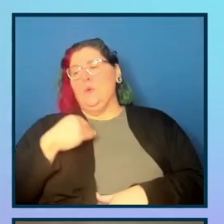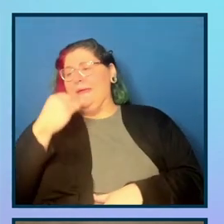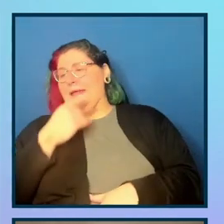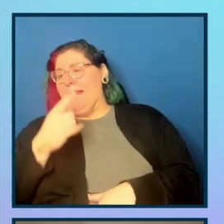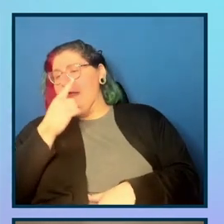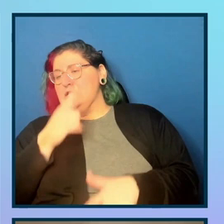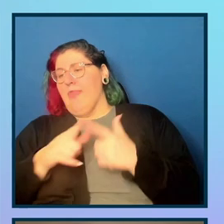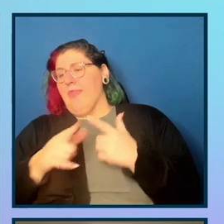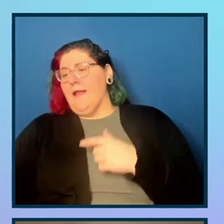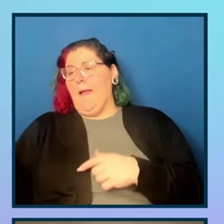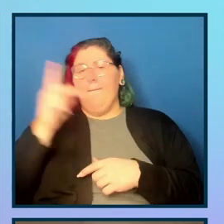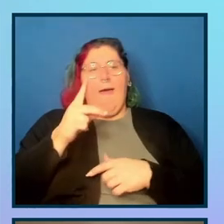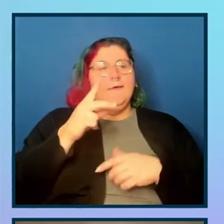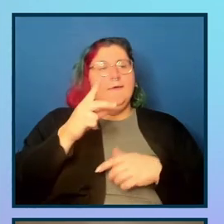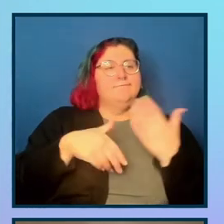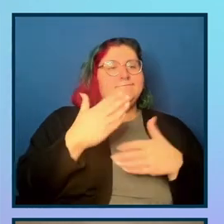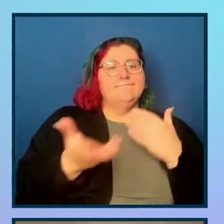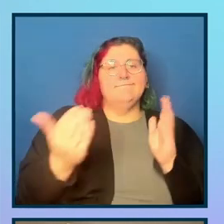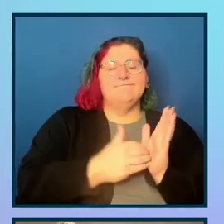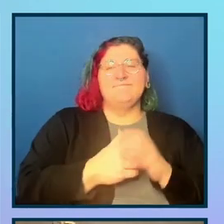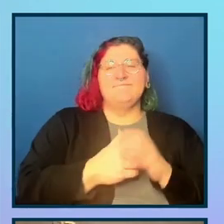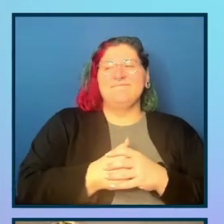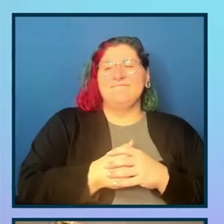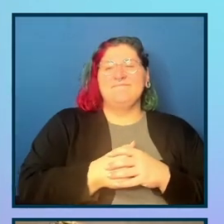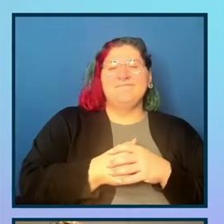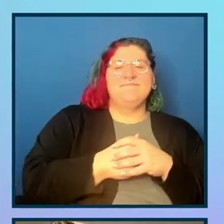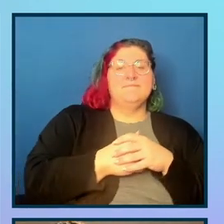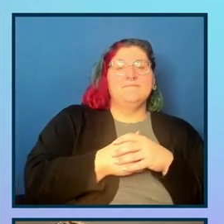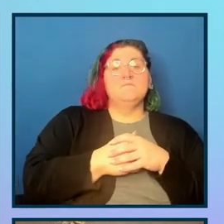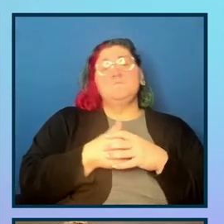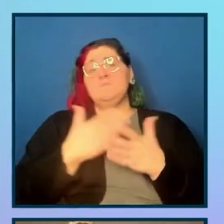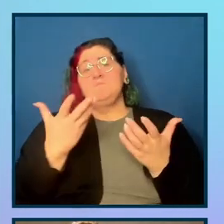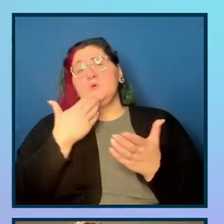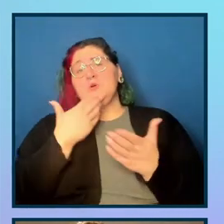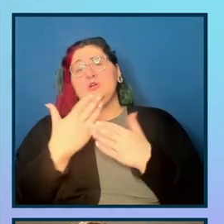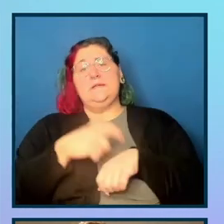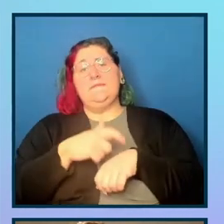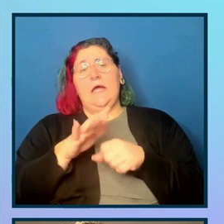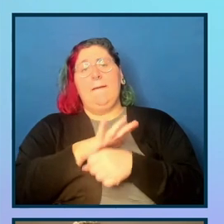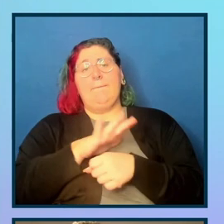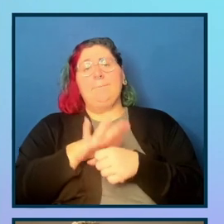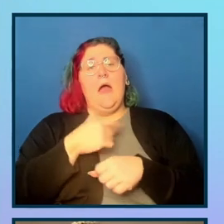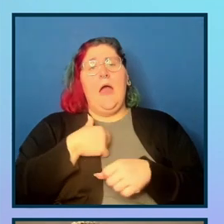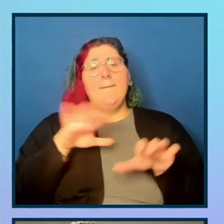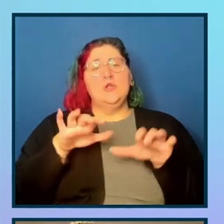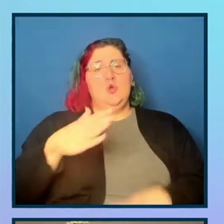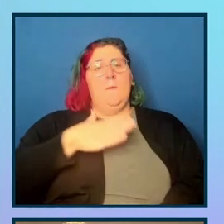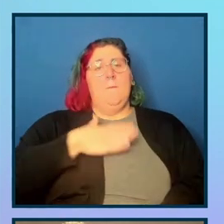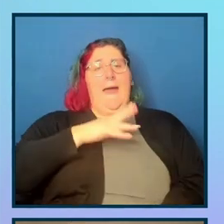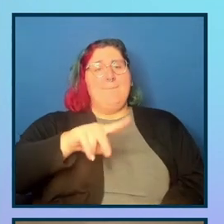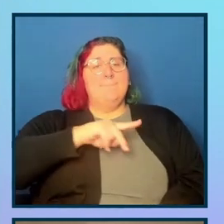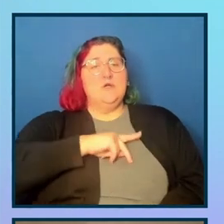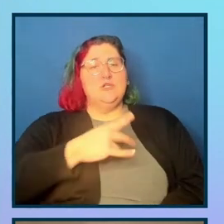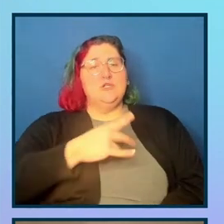Okay. So I'm looking good on time. I'm going to do a, uh, quick, my, personal favorite inner, um, intelligent guided test, which is the